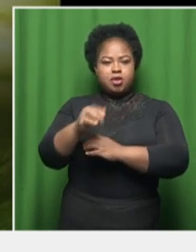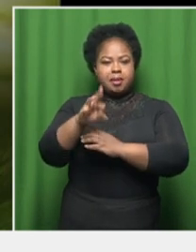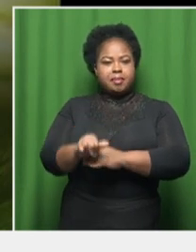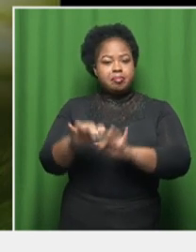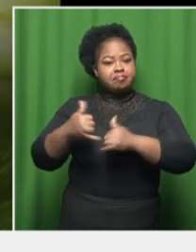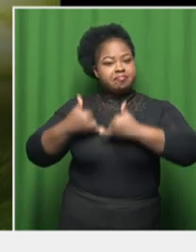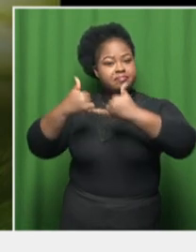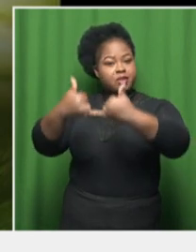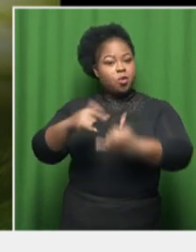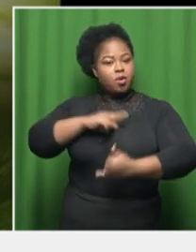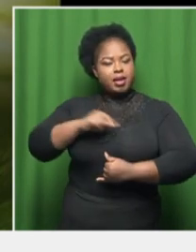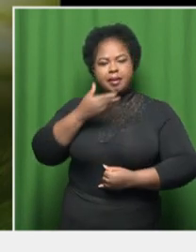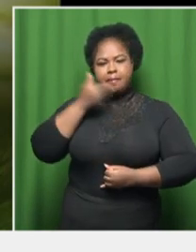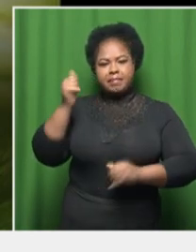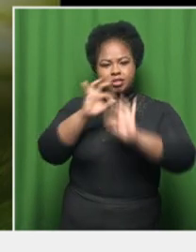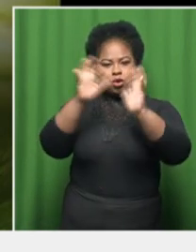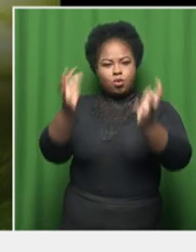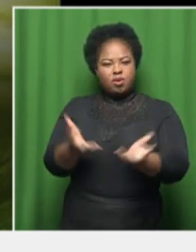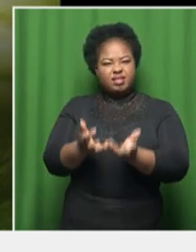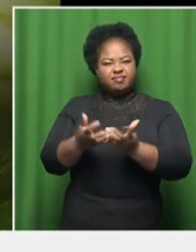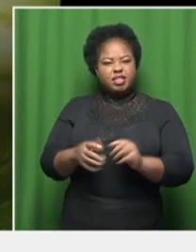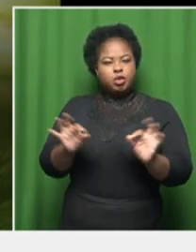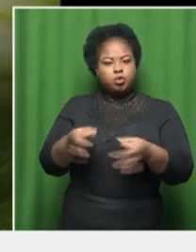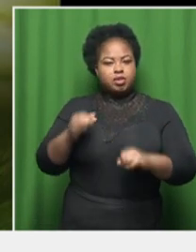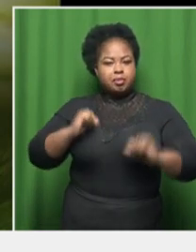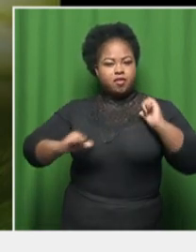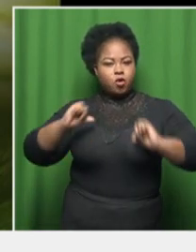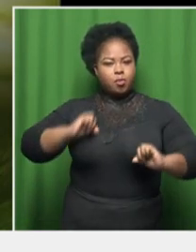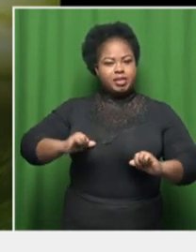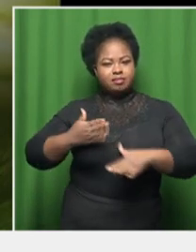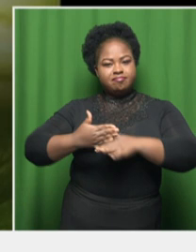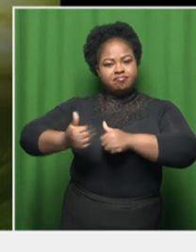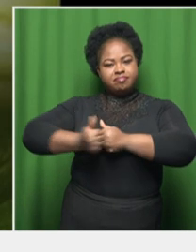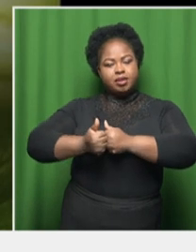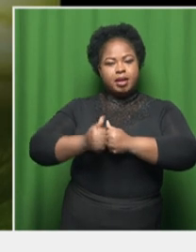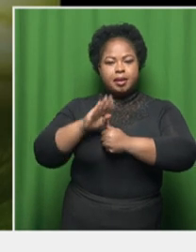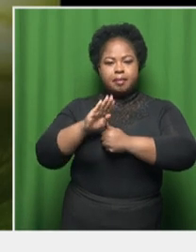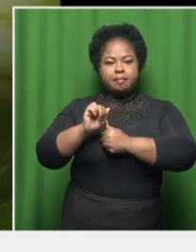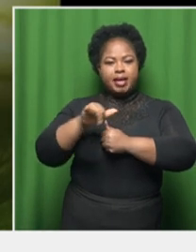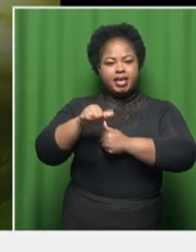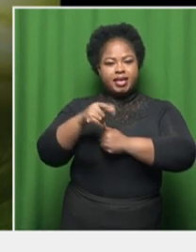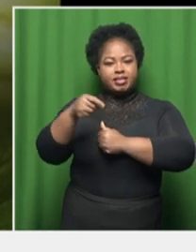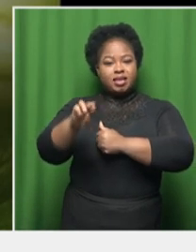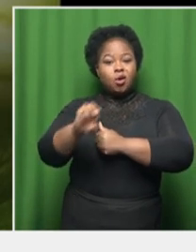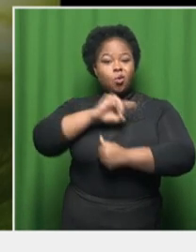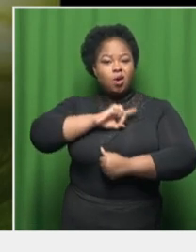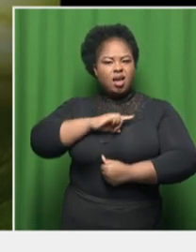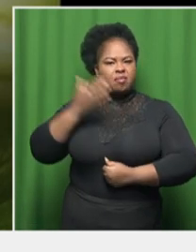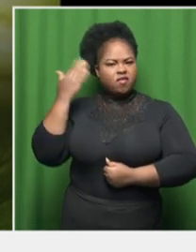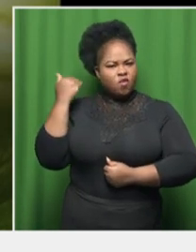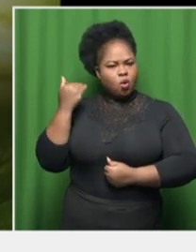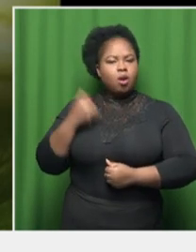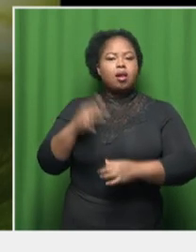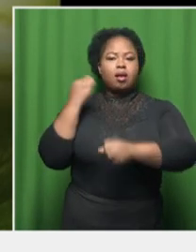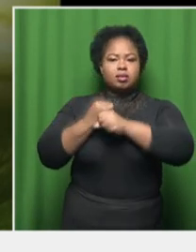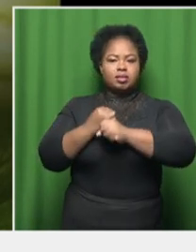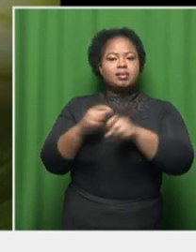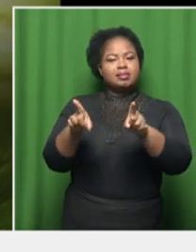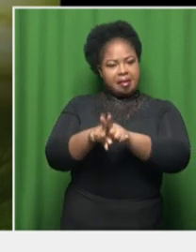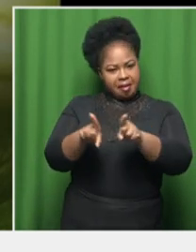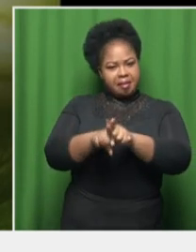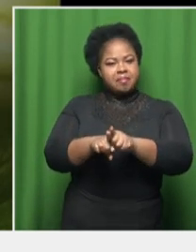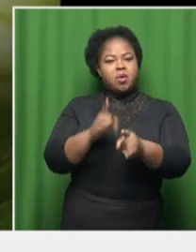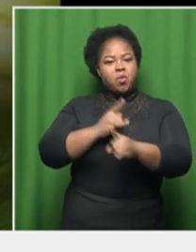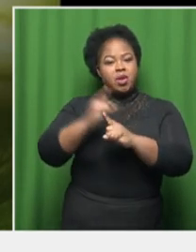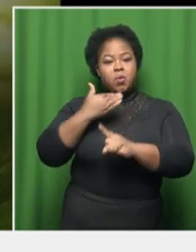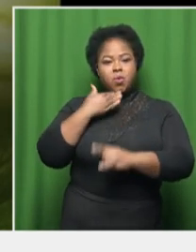for Best Global Music Performance for their collaboration, Bayete. Their win follows hot on the heels of last year's Grammy win